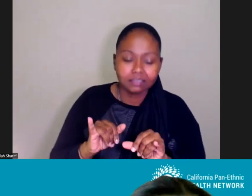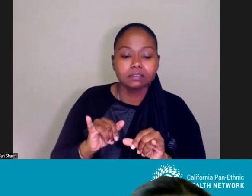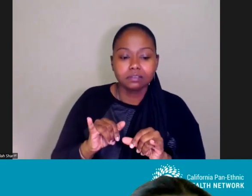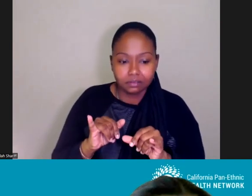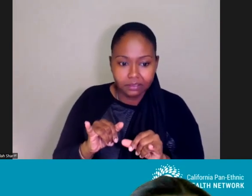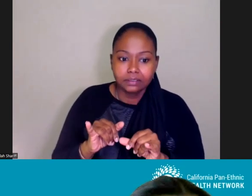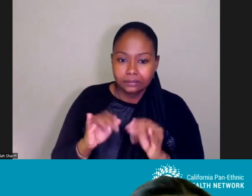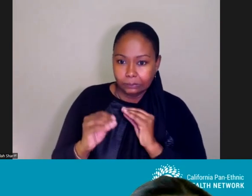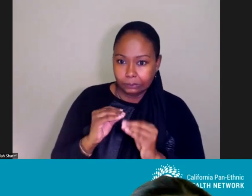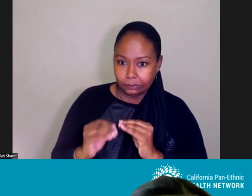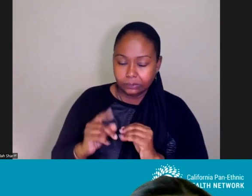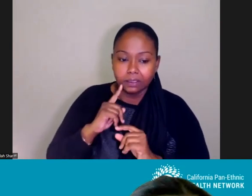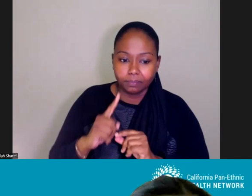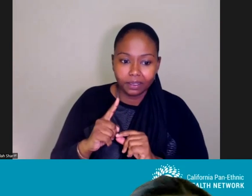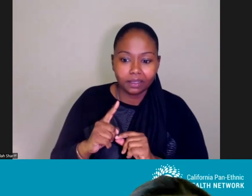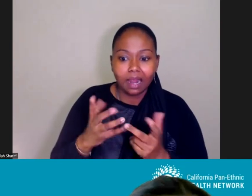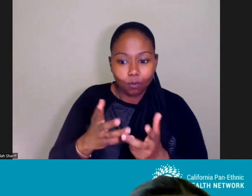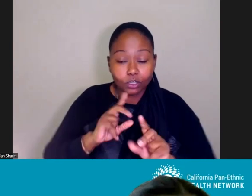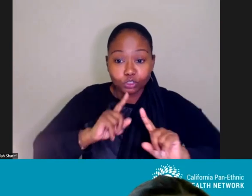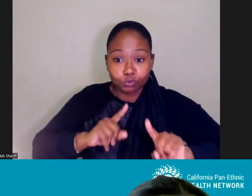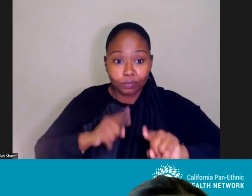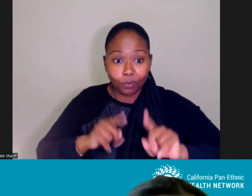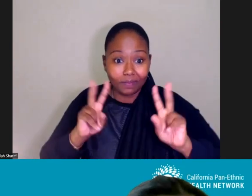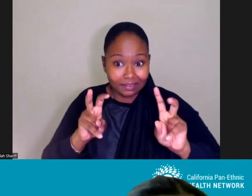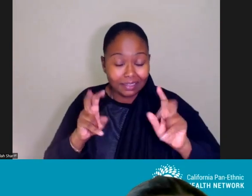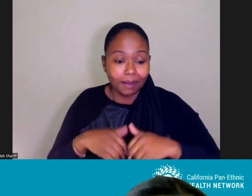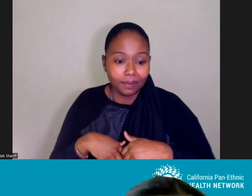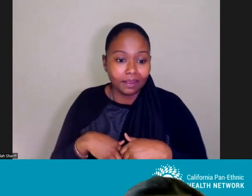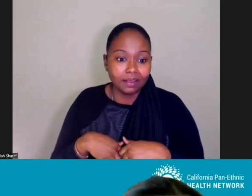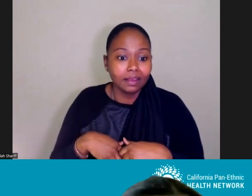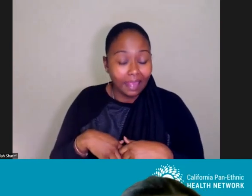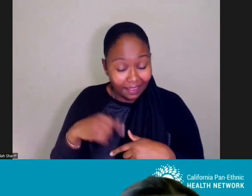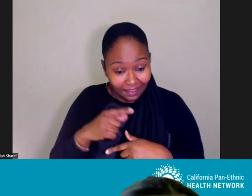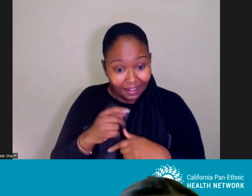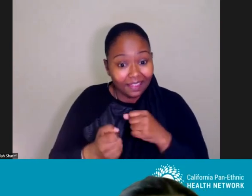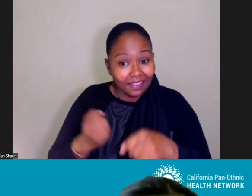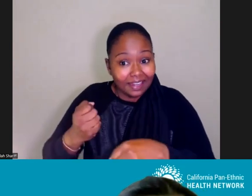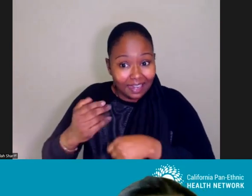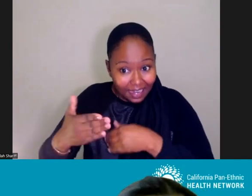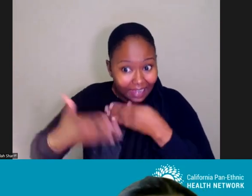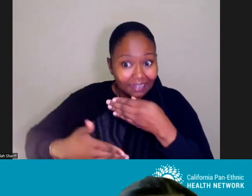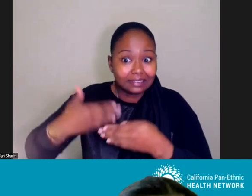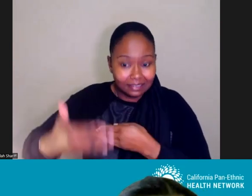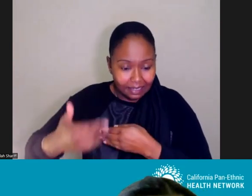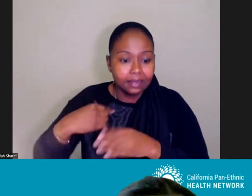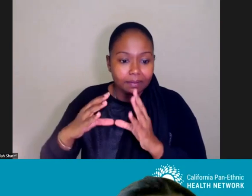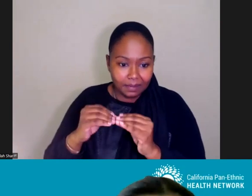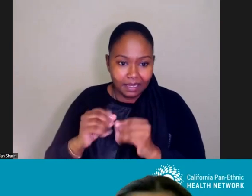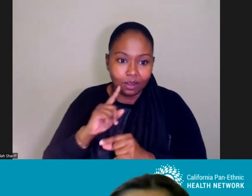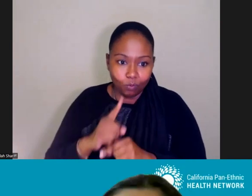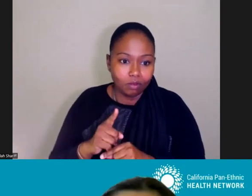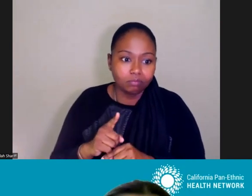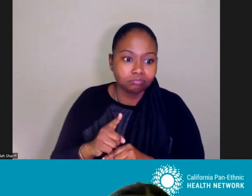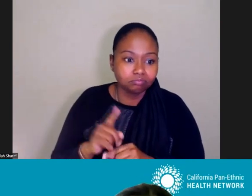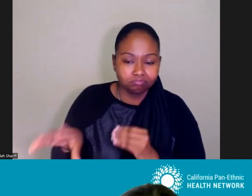topic in real time and we will definitely come back to it at our next impact committee meeting. Um, so Kieran, let's hear from you.